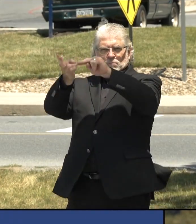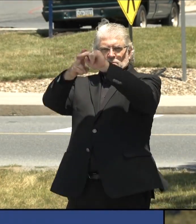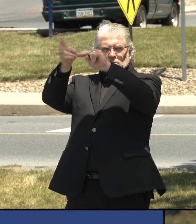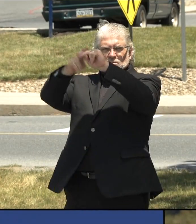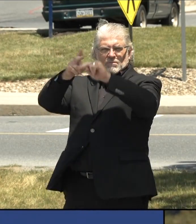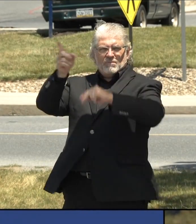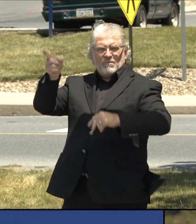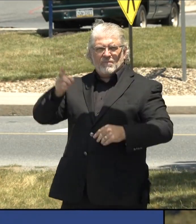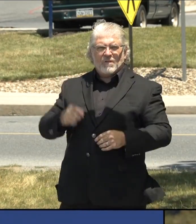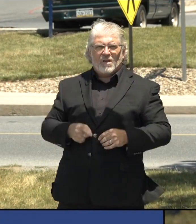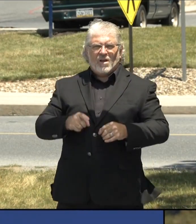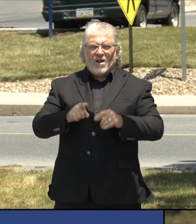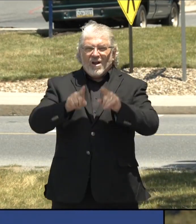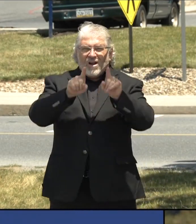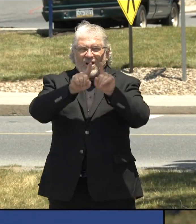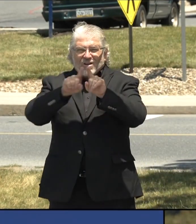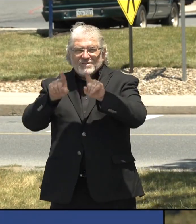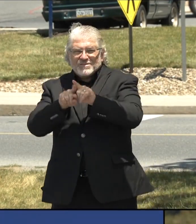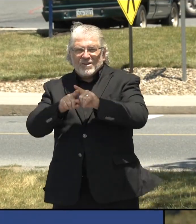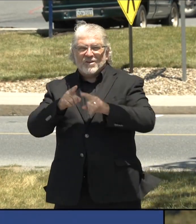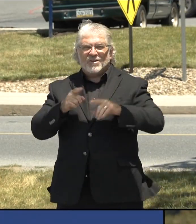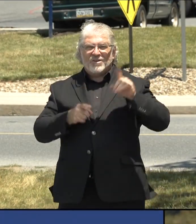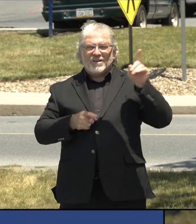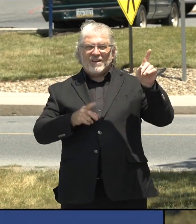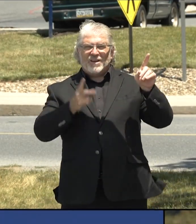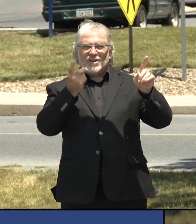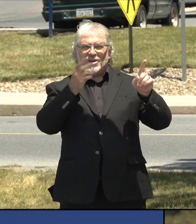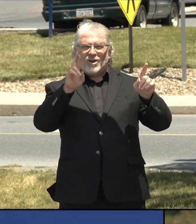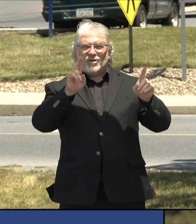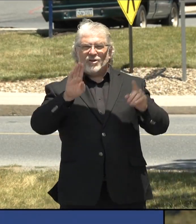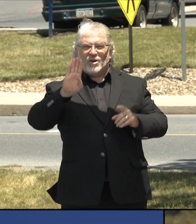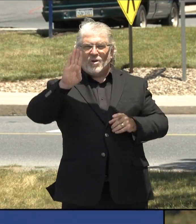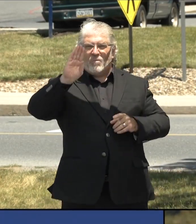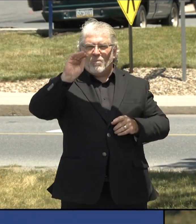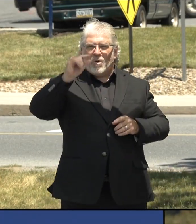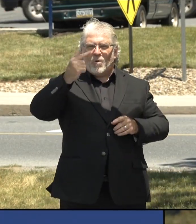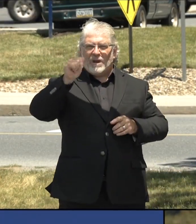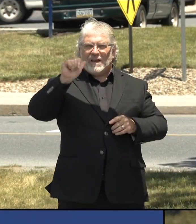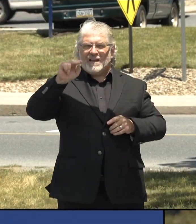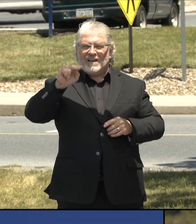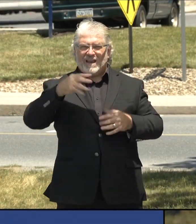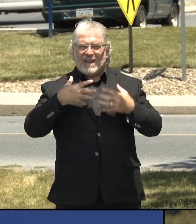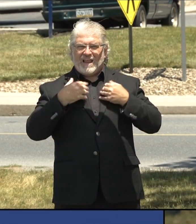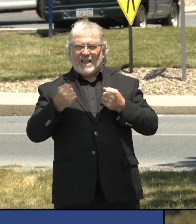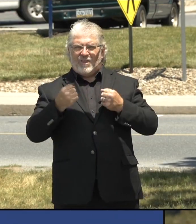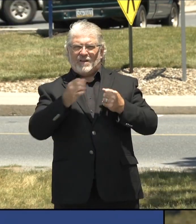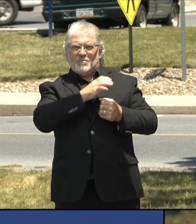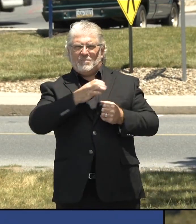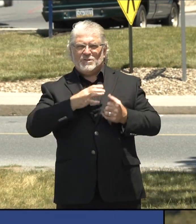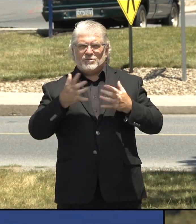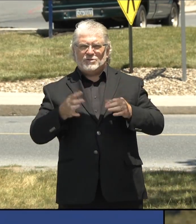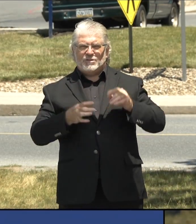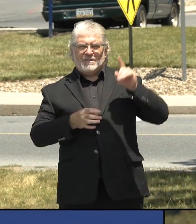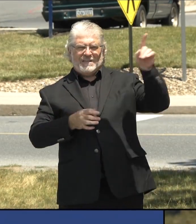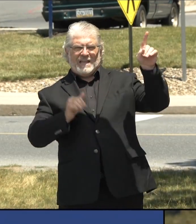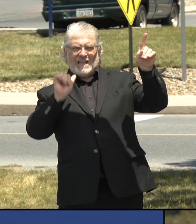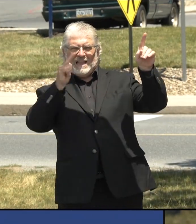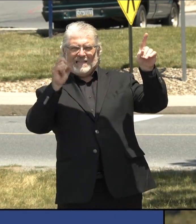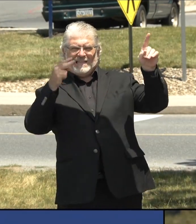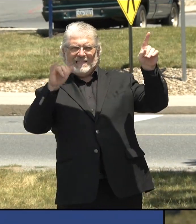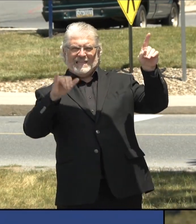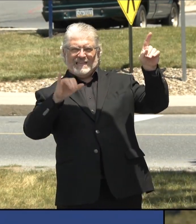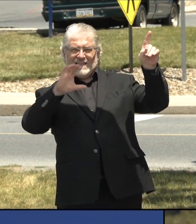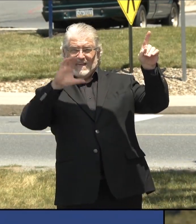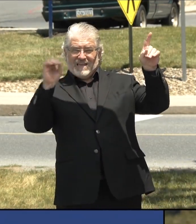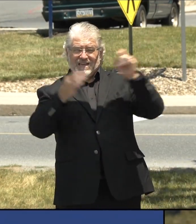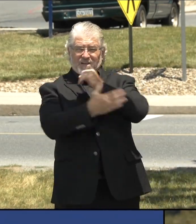discussions with, uh, Dr. Bogan, who's the health commissioner in Allegheny County, um, seeing what she was seeing on the ground, uh, and talking